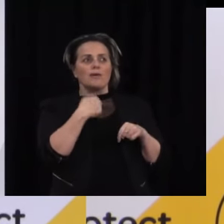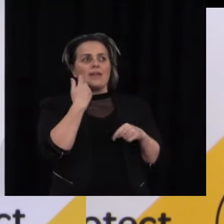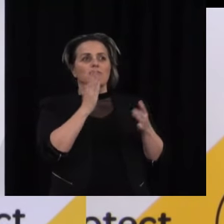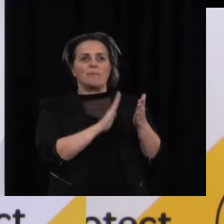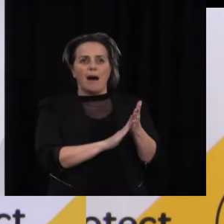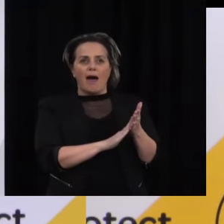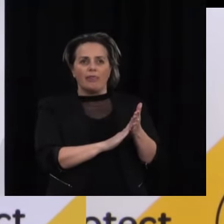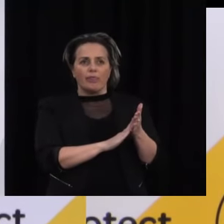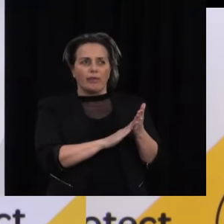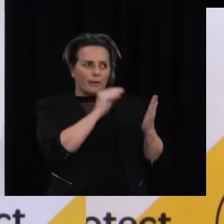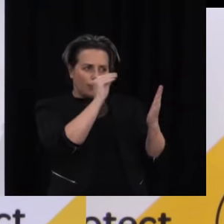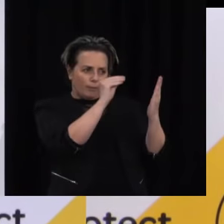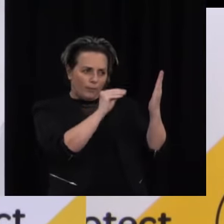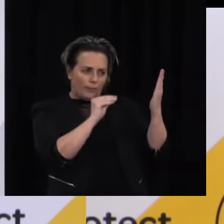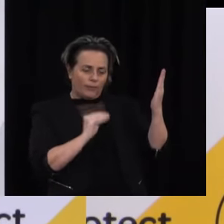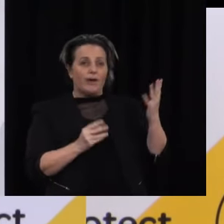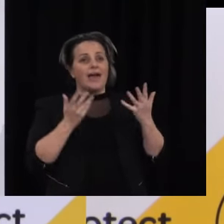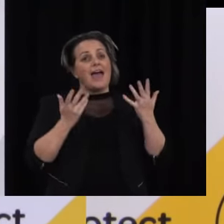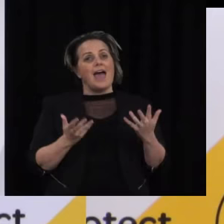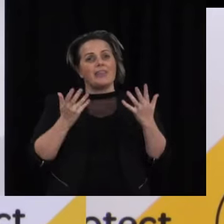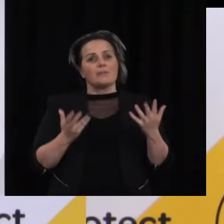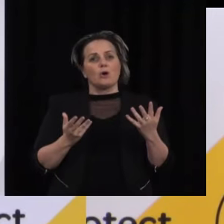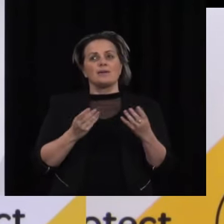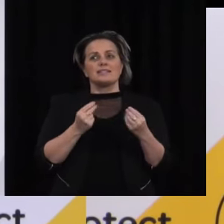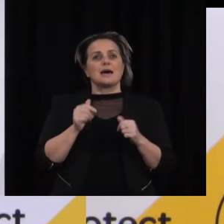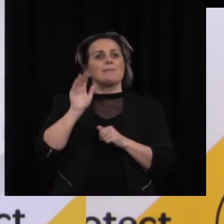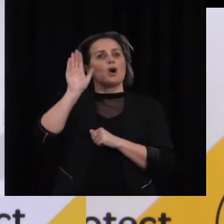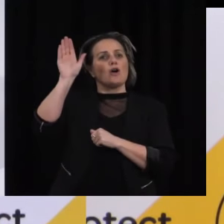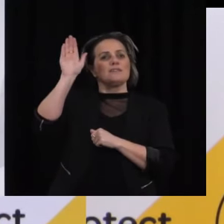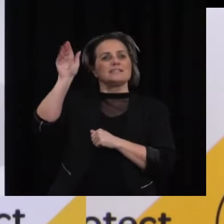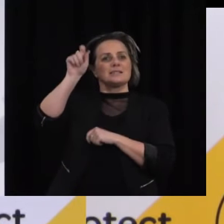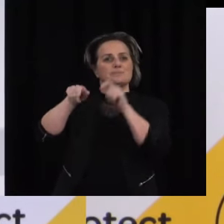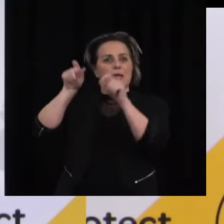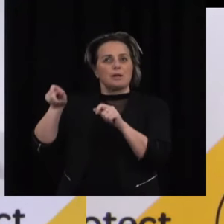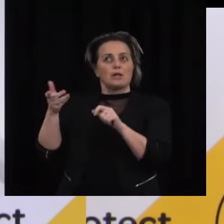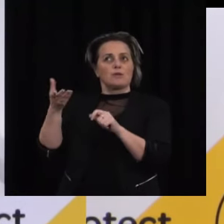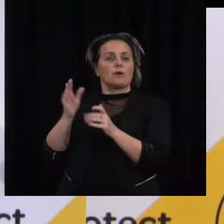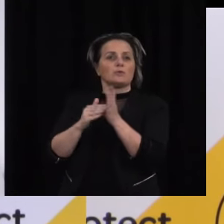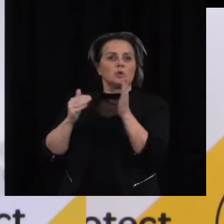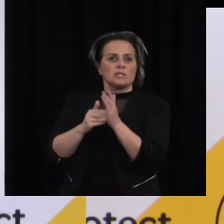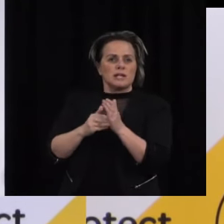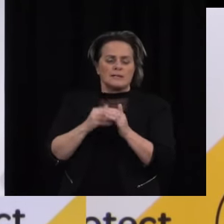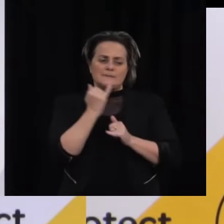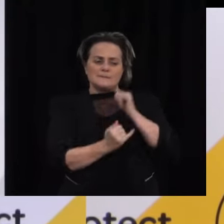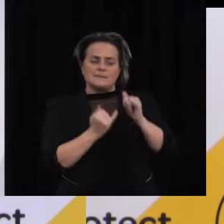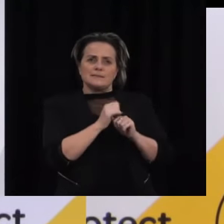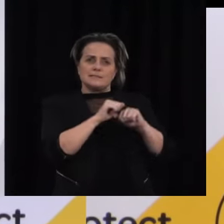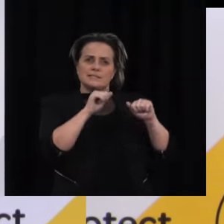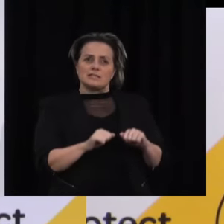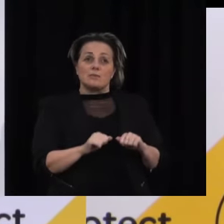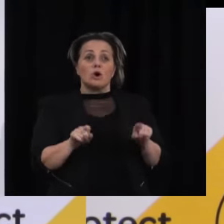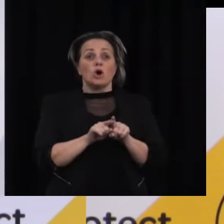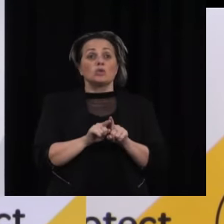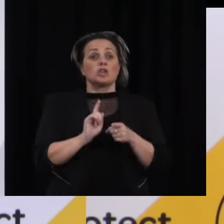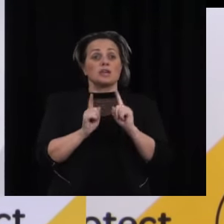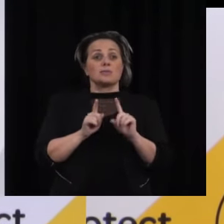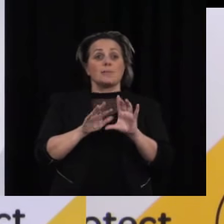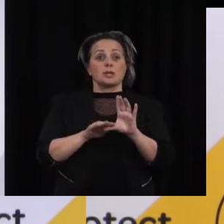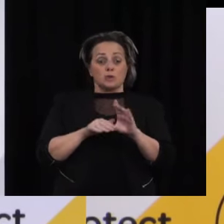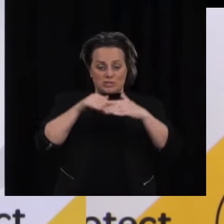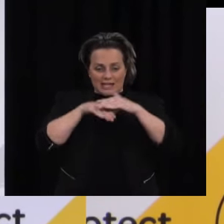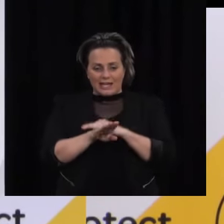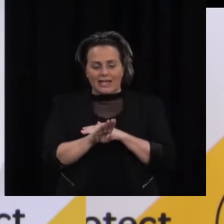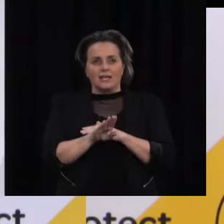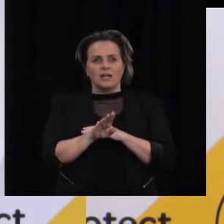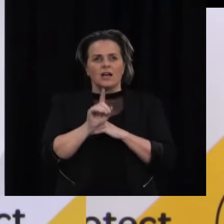which is one of the criticisms that the Kiwis overseas have experienced and also the technical glitches where people do get in and then they have to